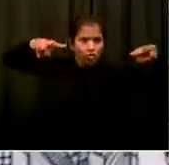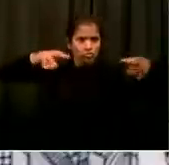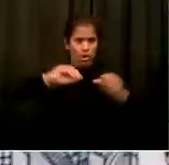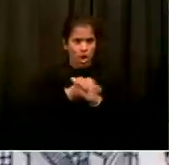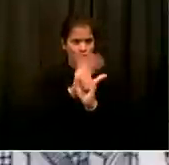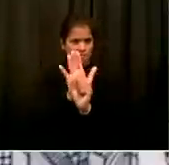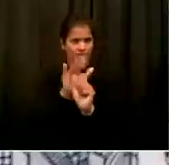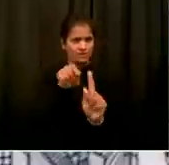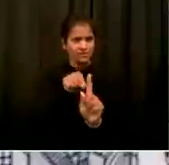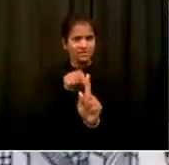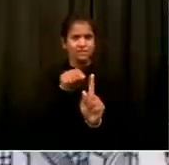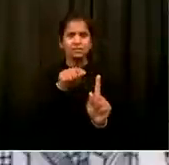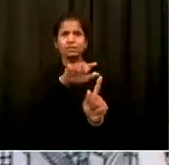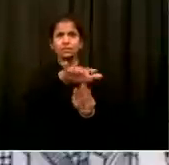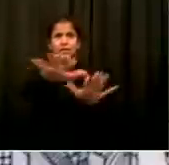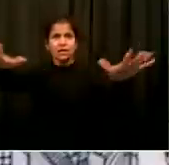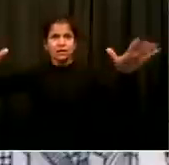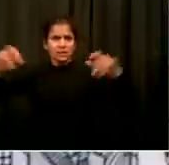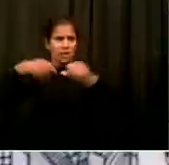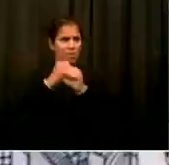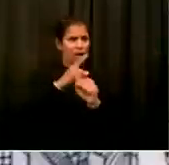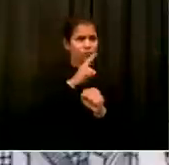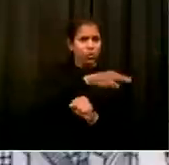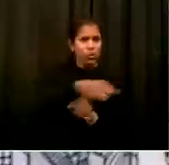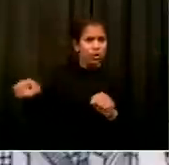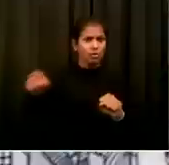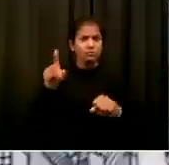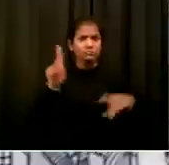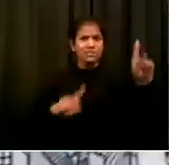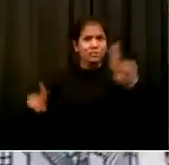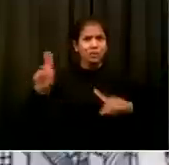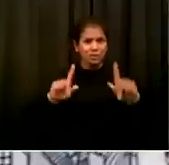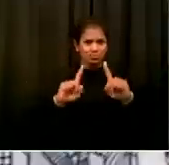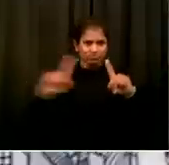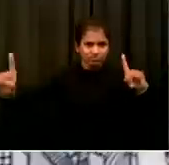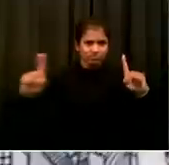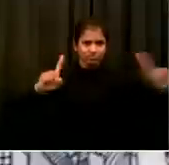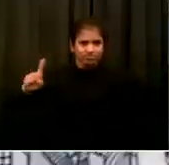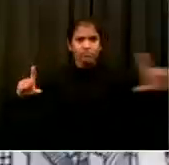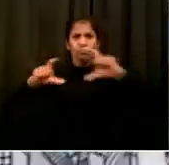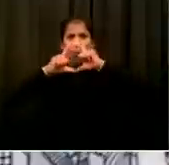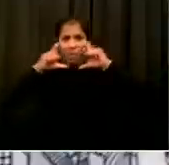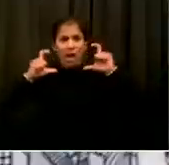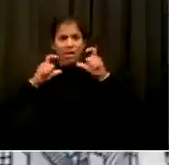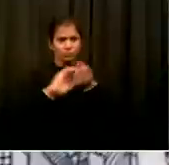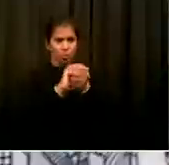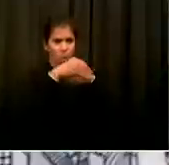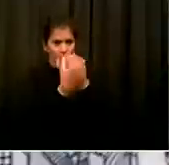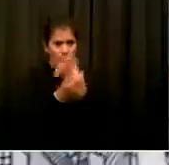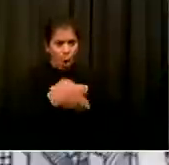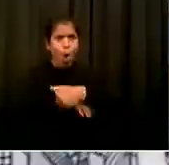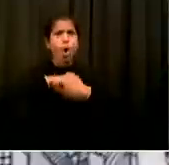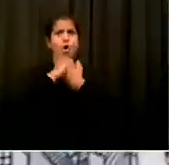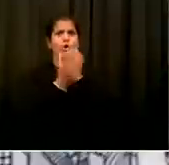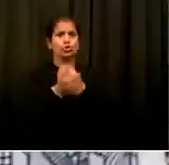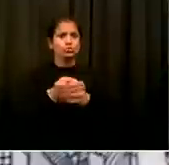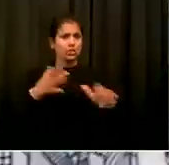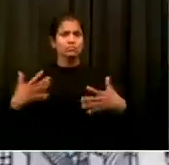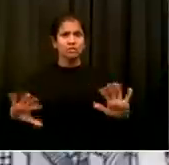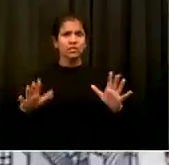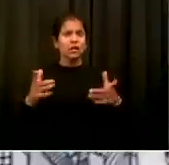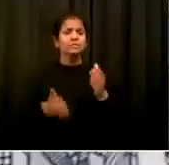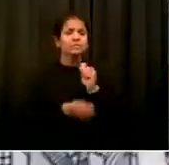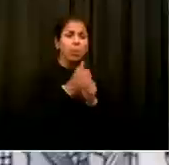social distancing. That's true in all sorts of neighborhoods around the city. And as these problems have emerged in some